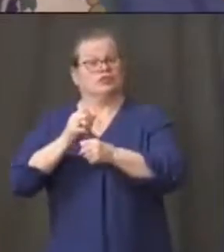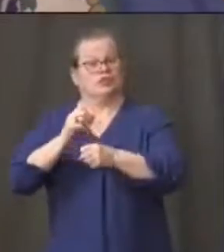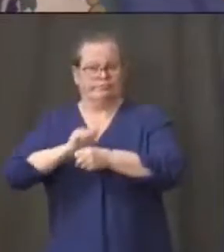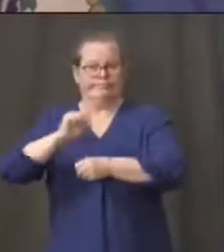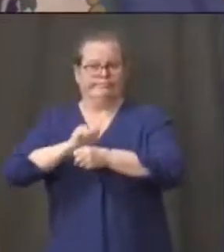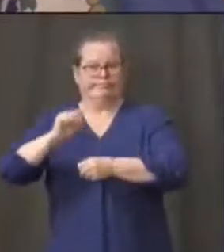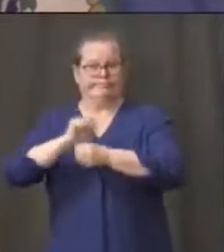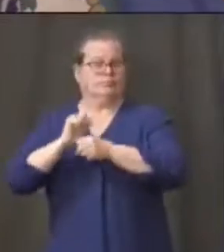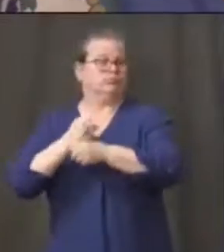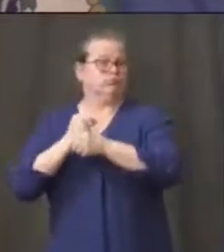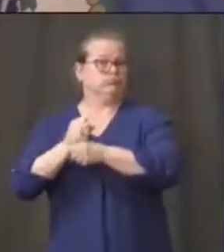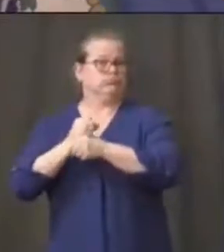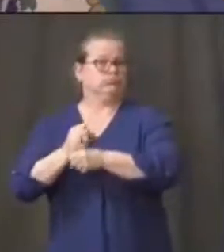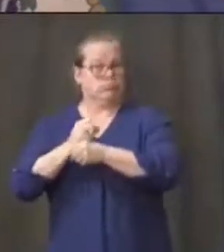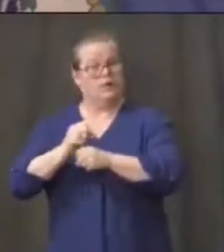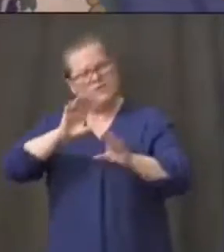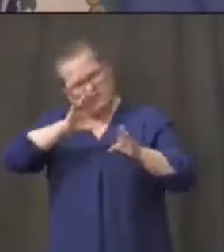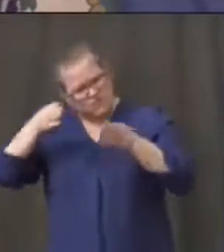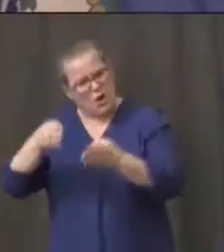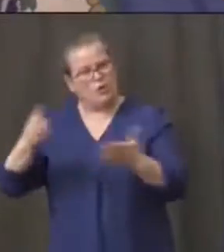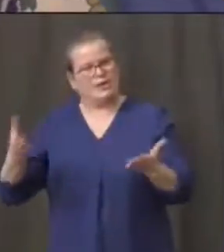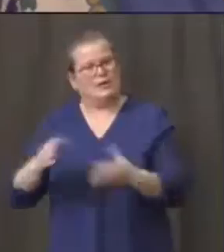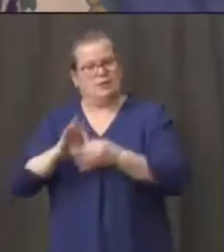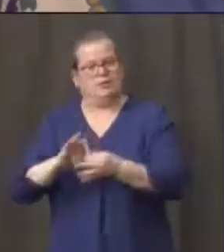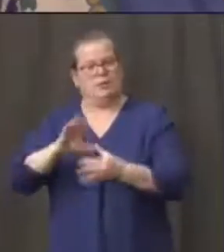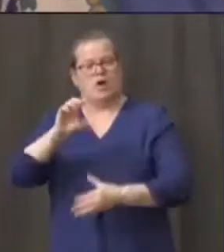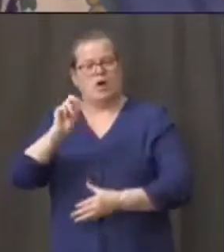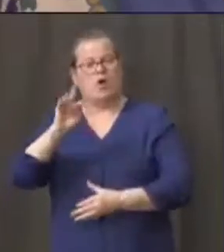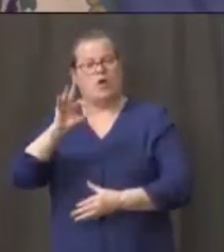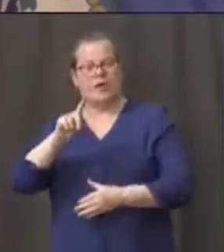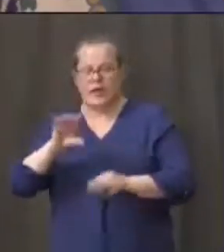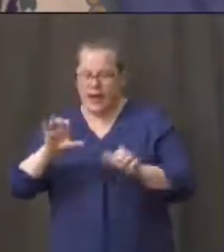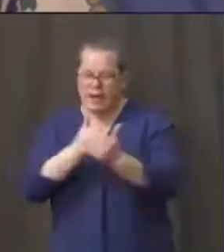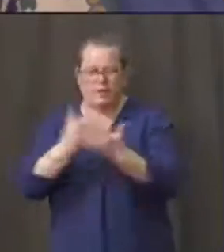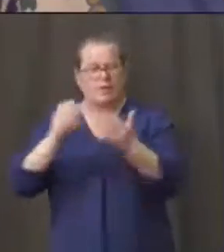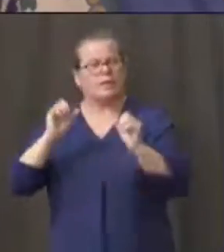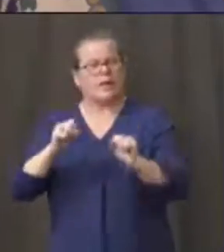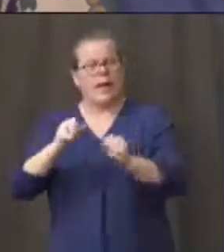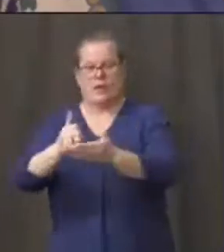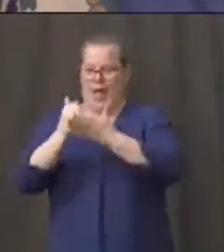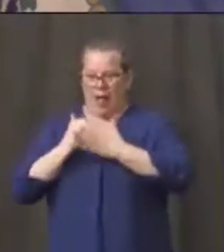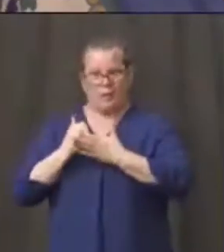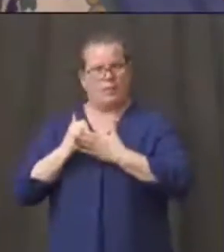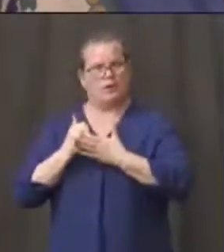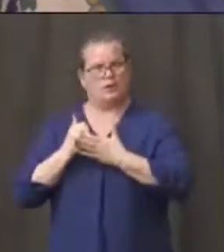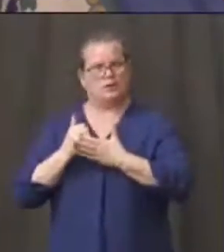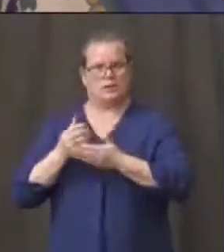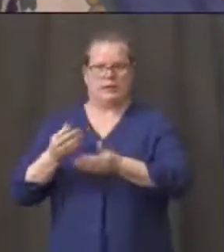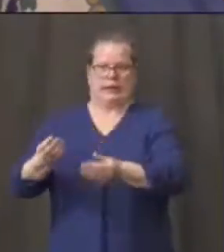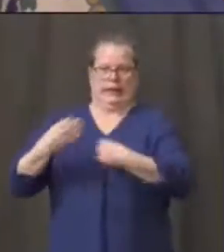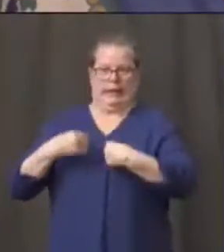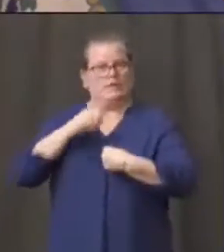everything they can to help us get the materials we need so we don't have to sit there with a tin cup waiting for the Strategic